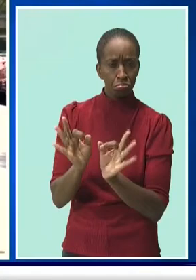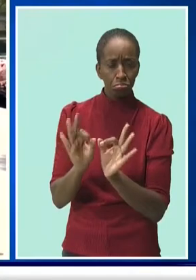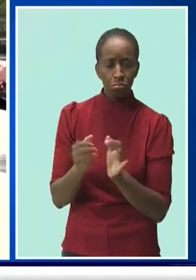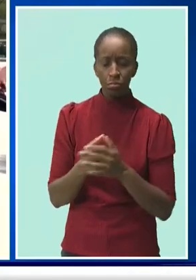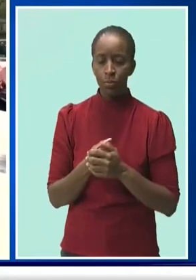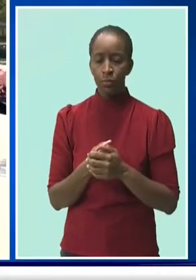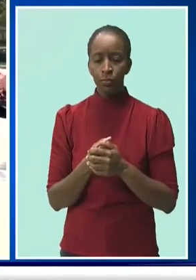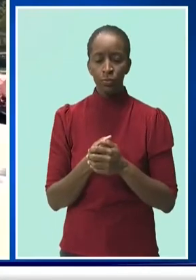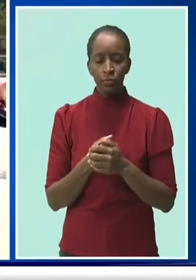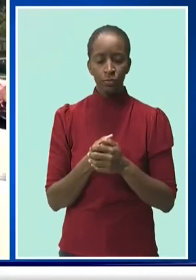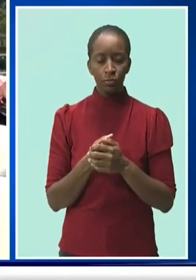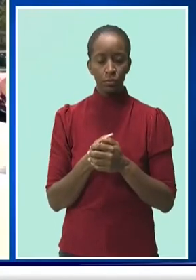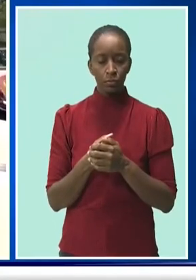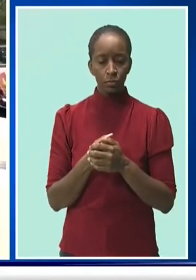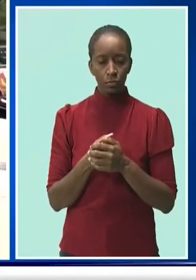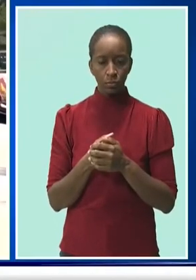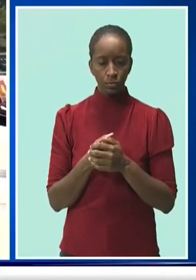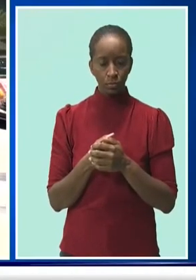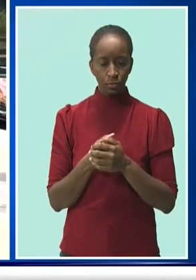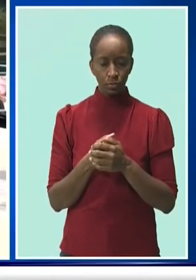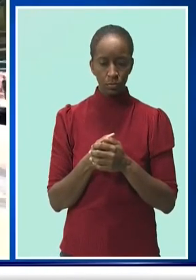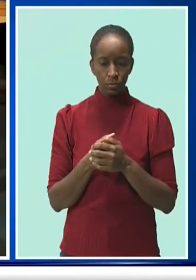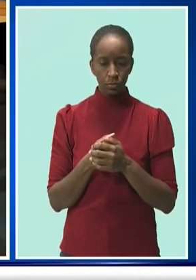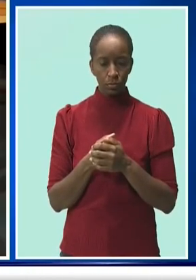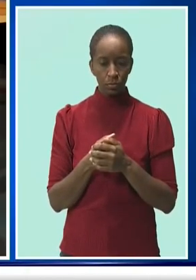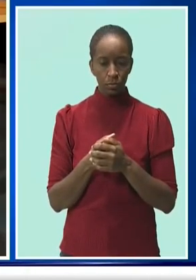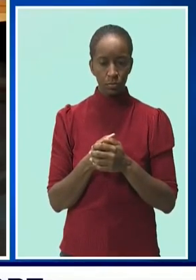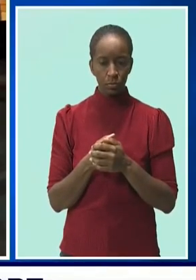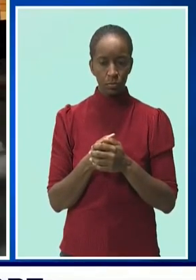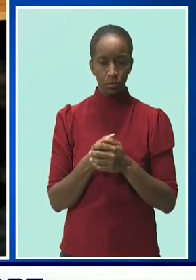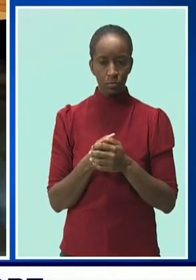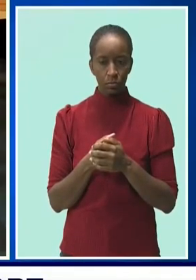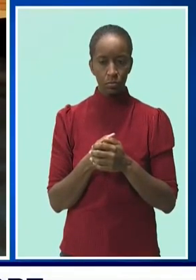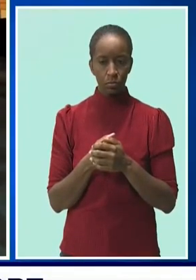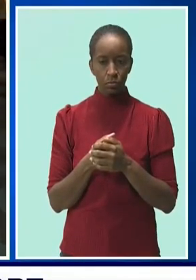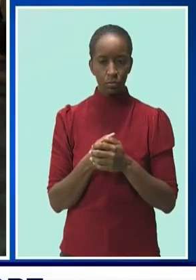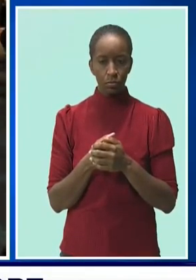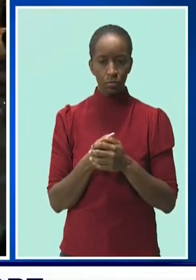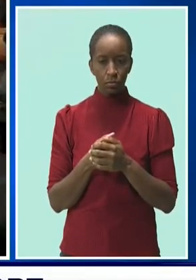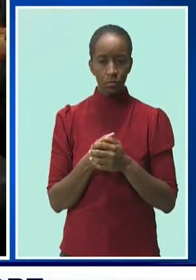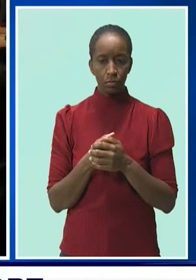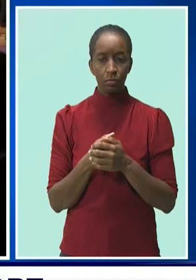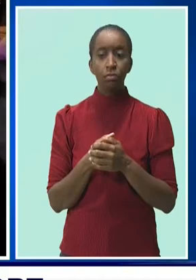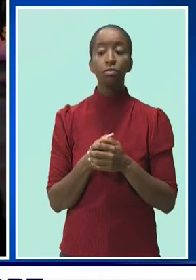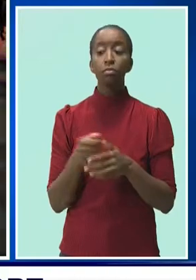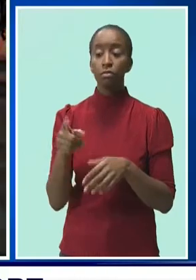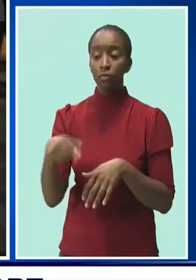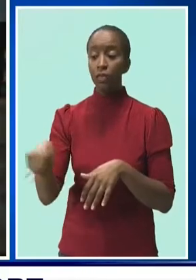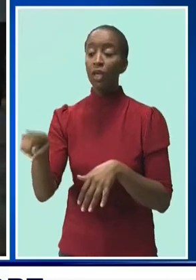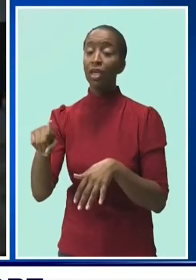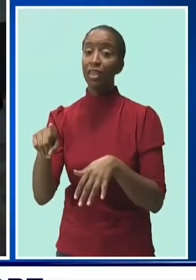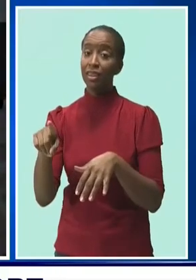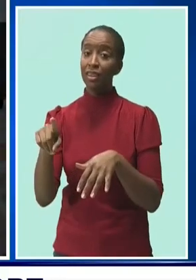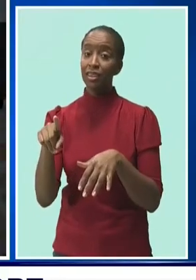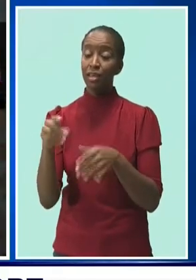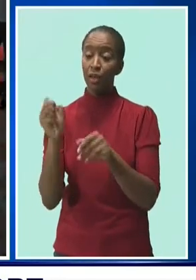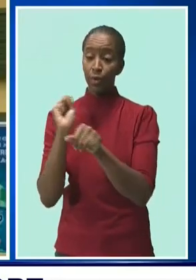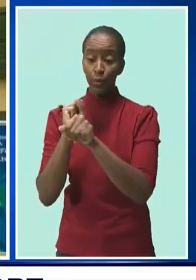would reduce their vulnerability in times of uncertainty and could also rebuild the NIS through additional contributions.